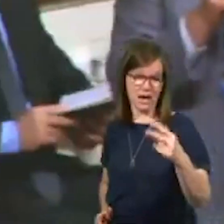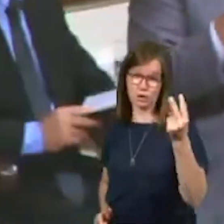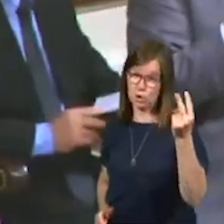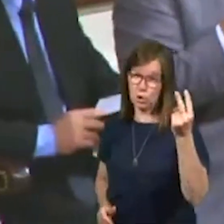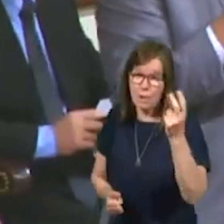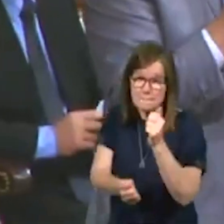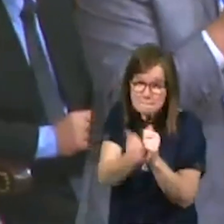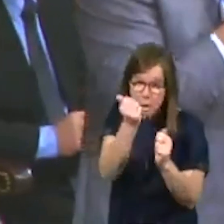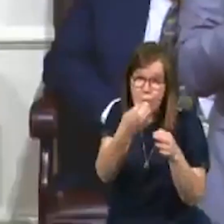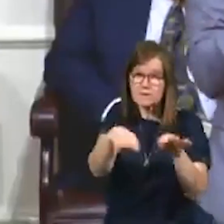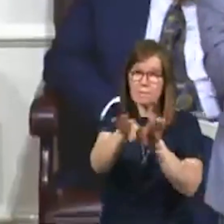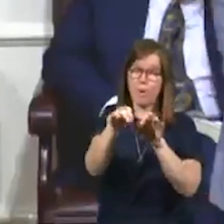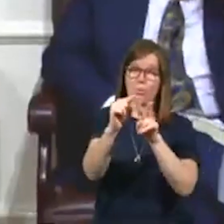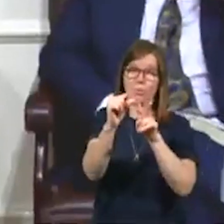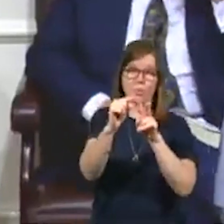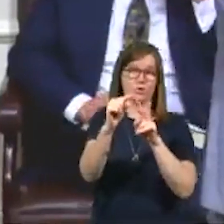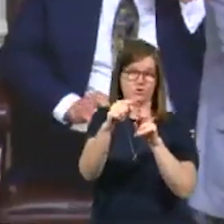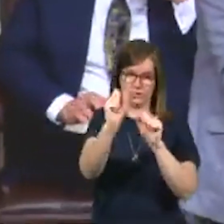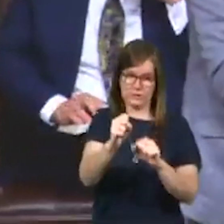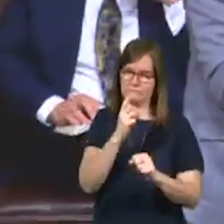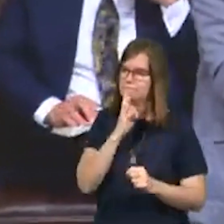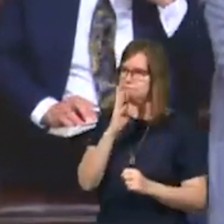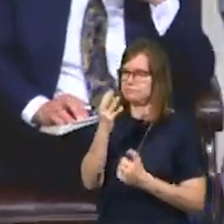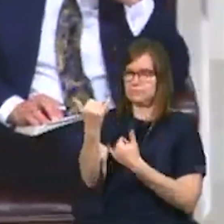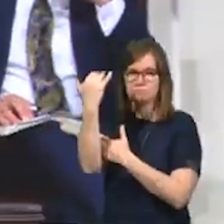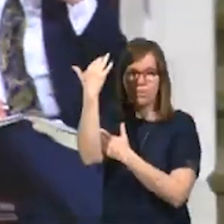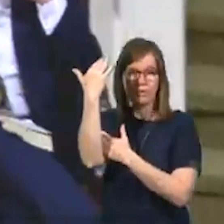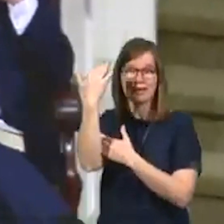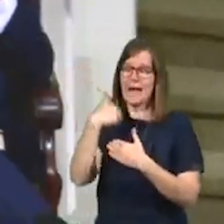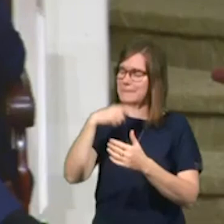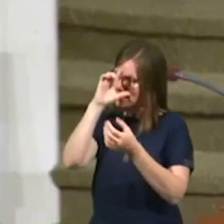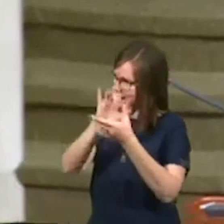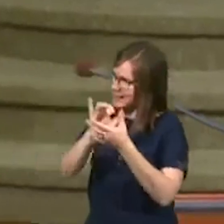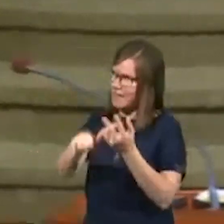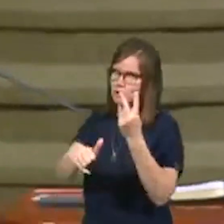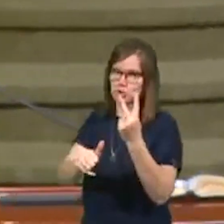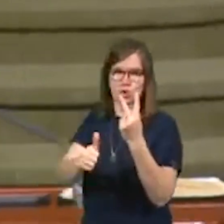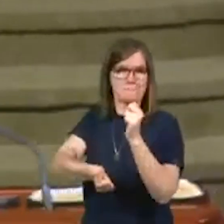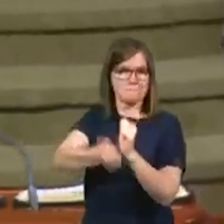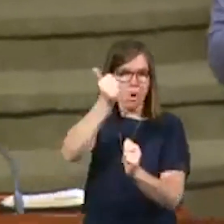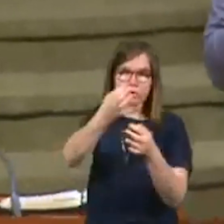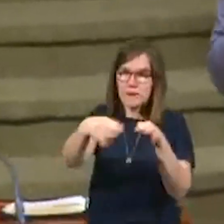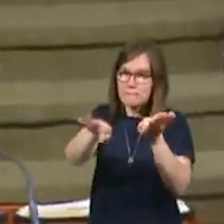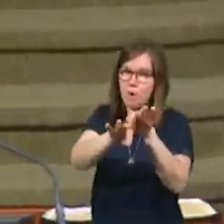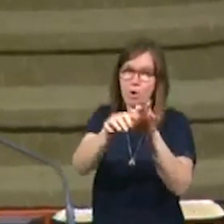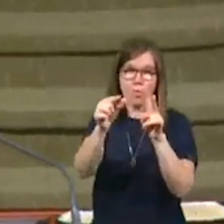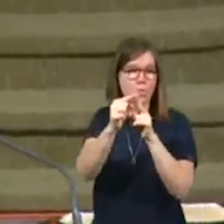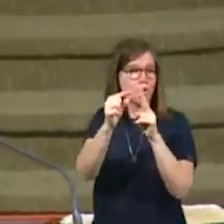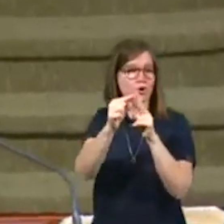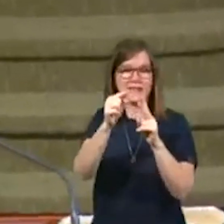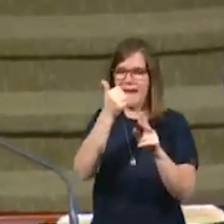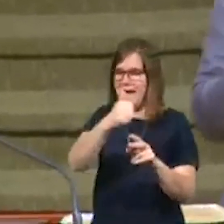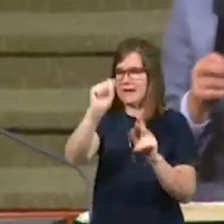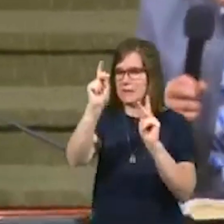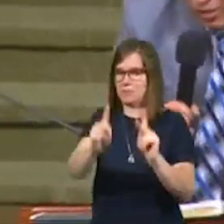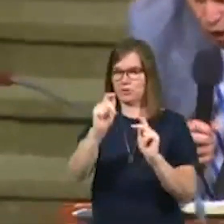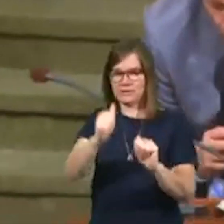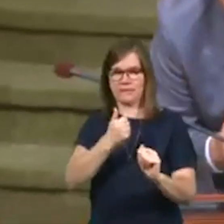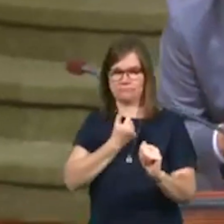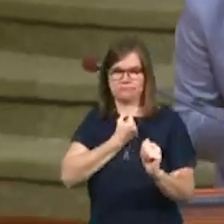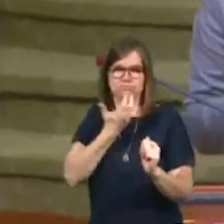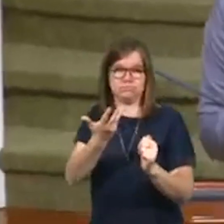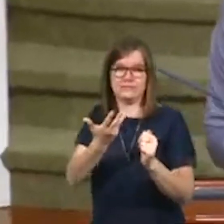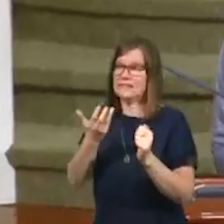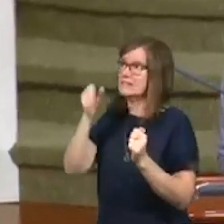important words that could come out of your mouth this morning. I believe those are the two most important words that could come out of any person's mouth. Yes,